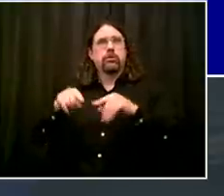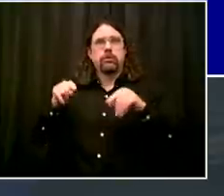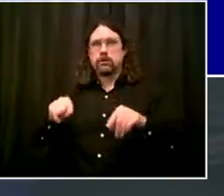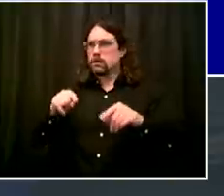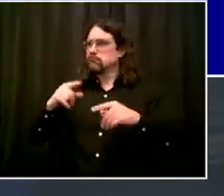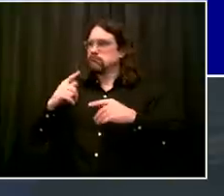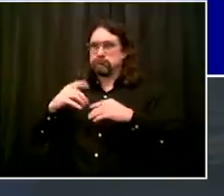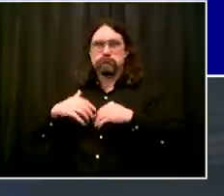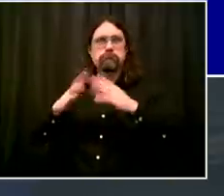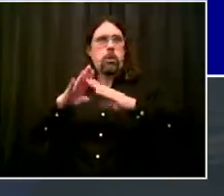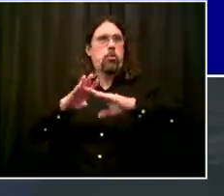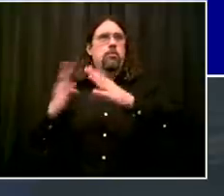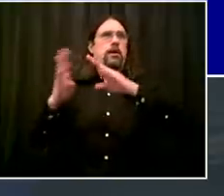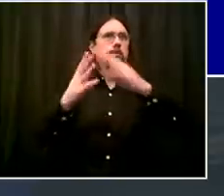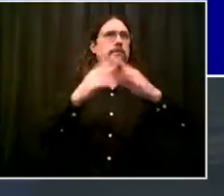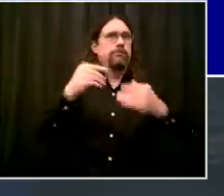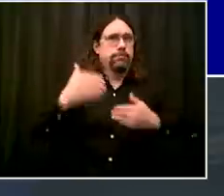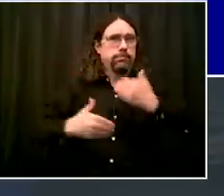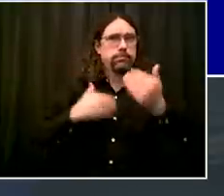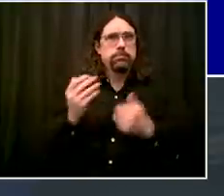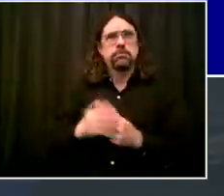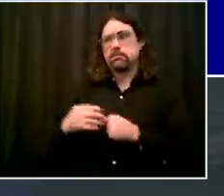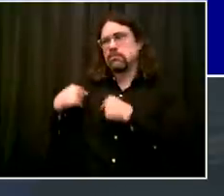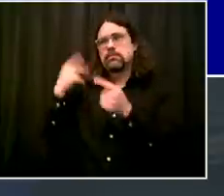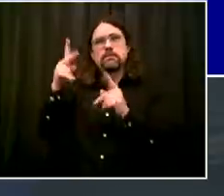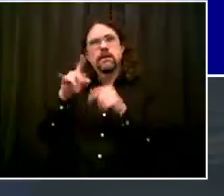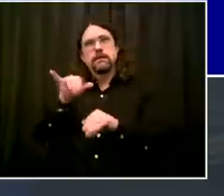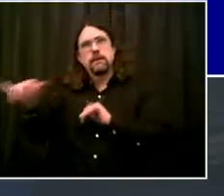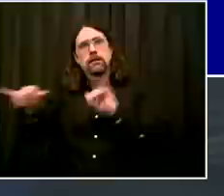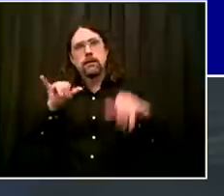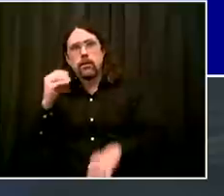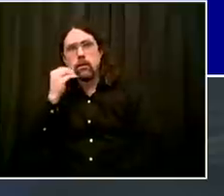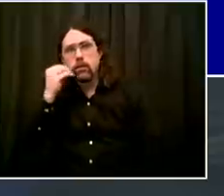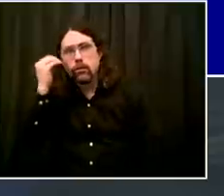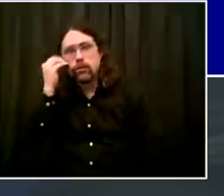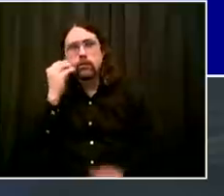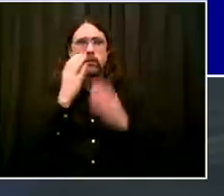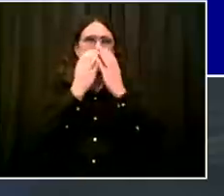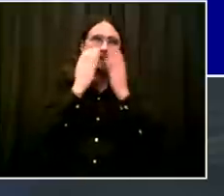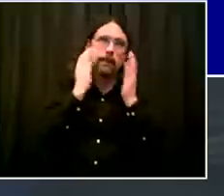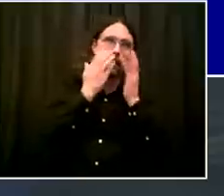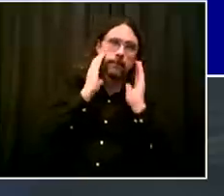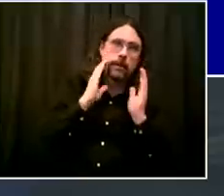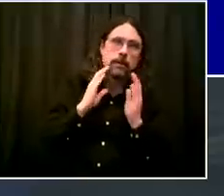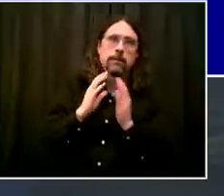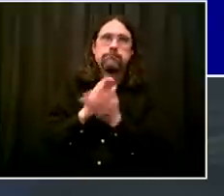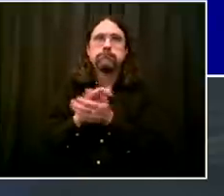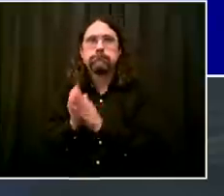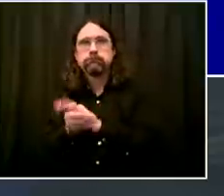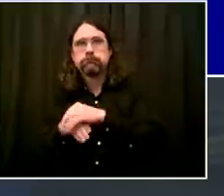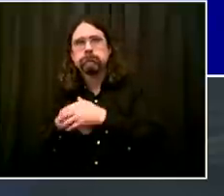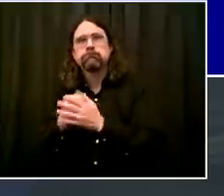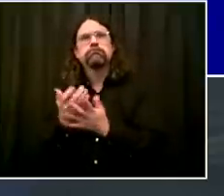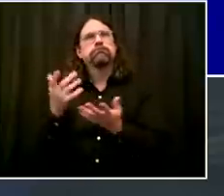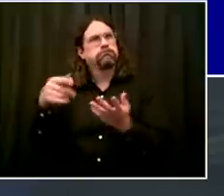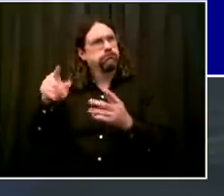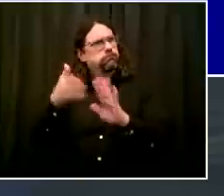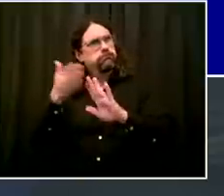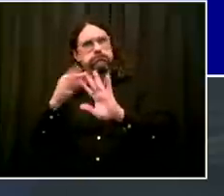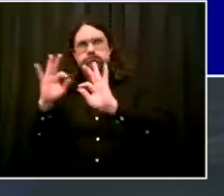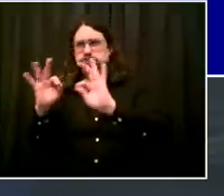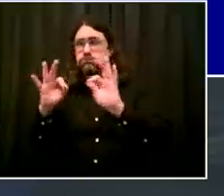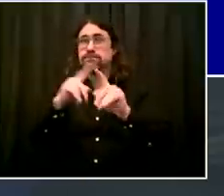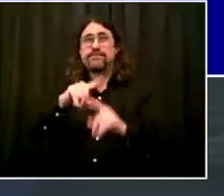of help. And you particularly had a lot of help from our friends at the Parks Department who led the way in terms of educating people, motivating people,